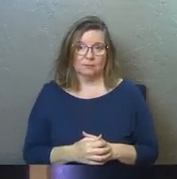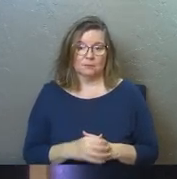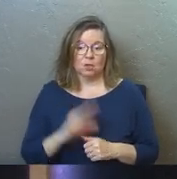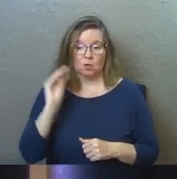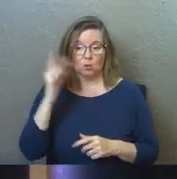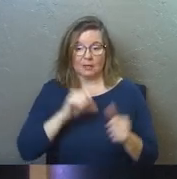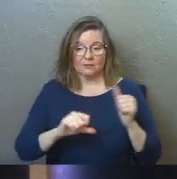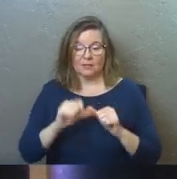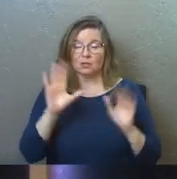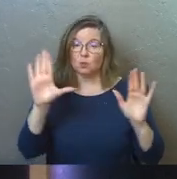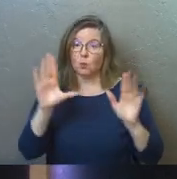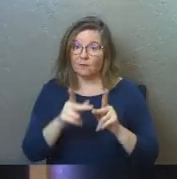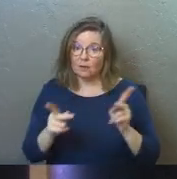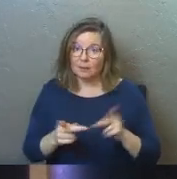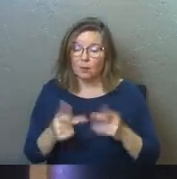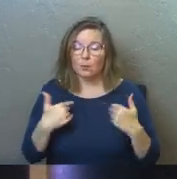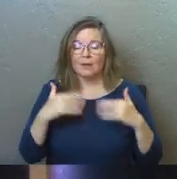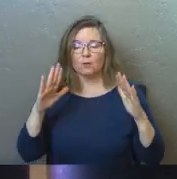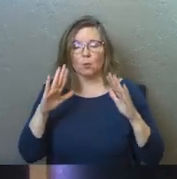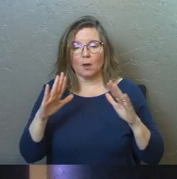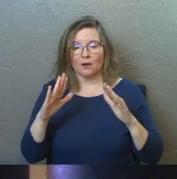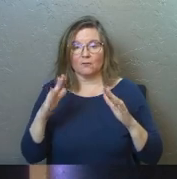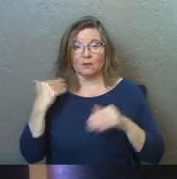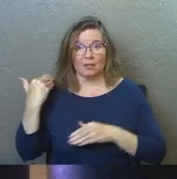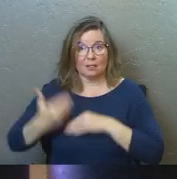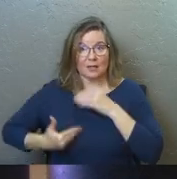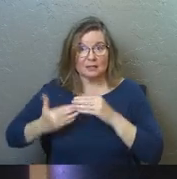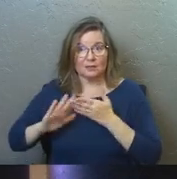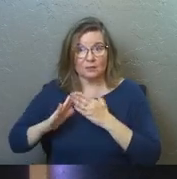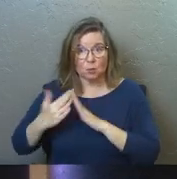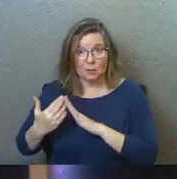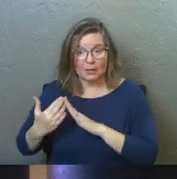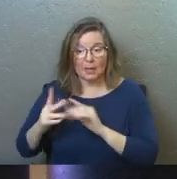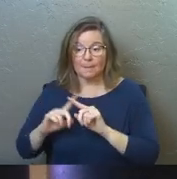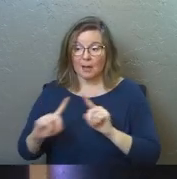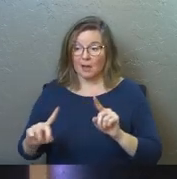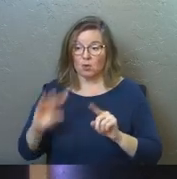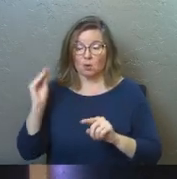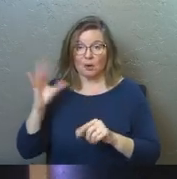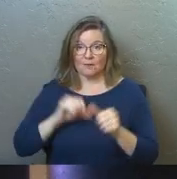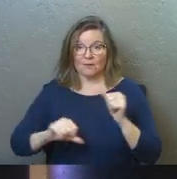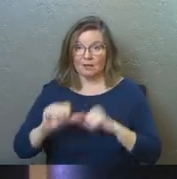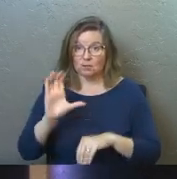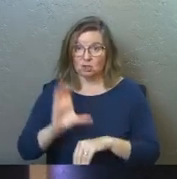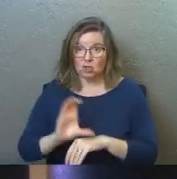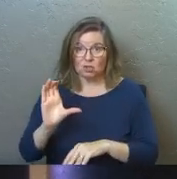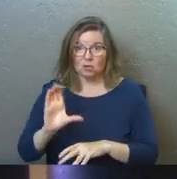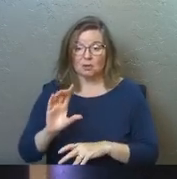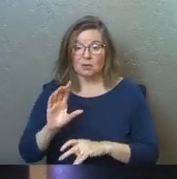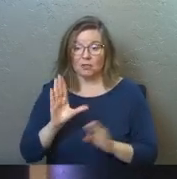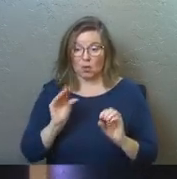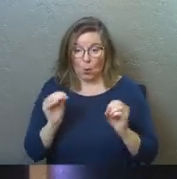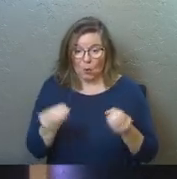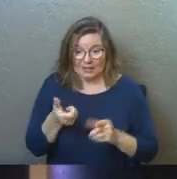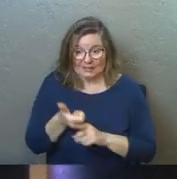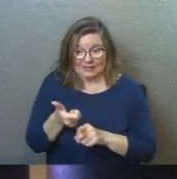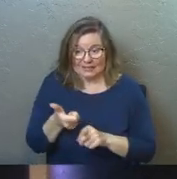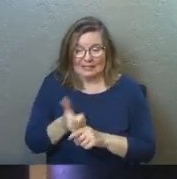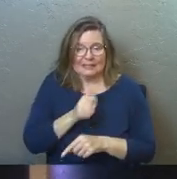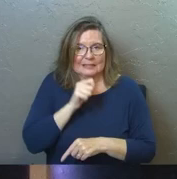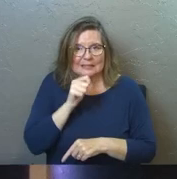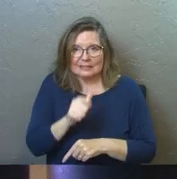Grace Fellowship is a wonderful place, and we've got a wonderful legacy in this community, but Grace Fellowship Church, the organization,